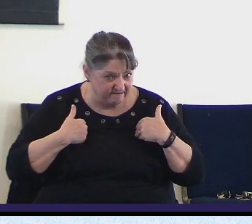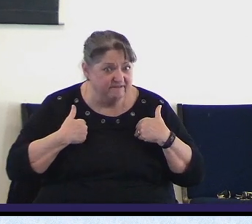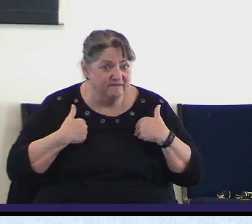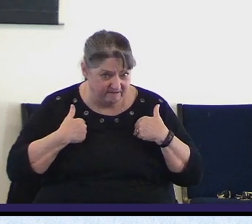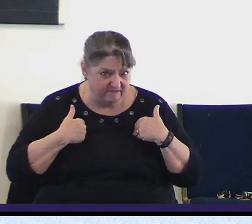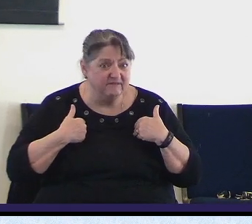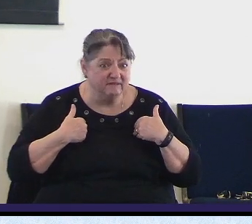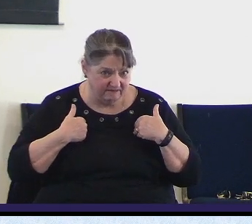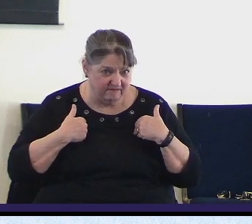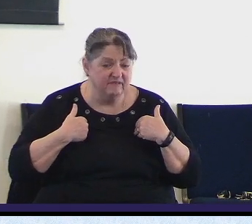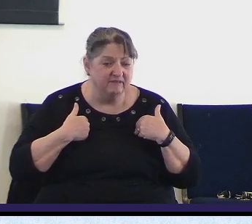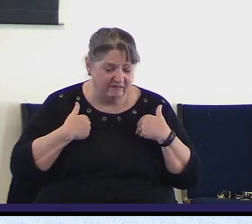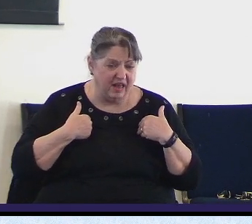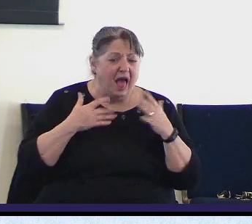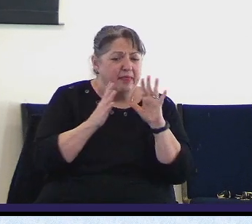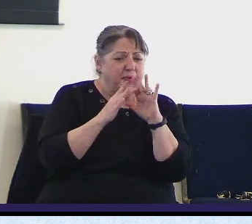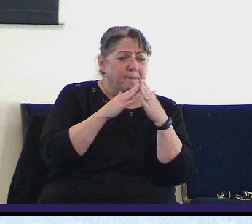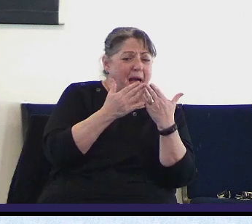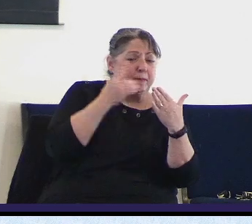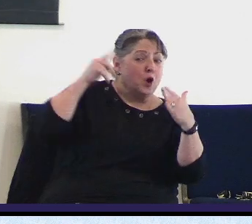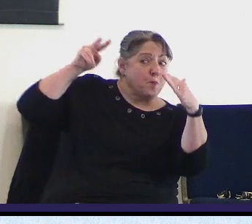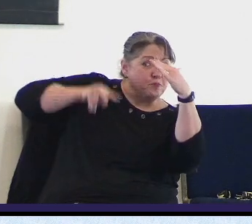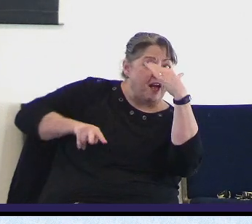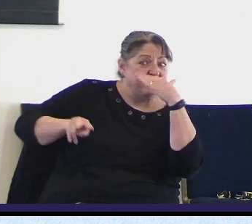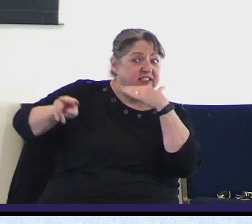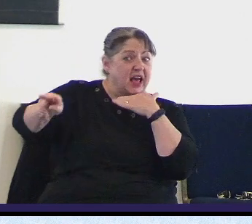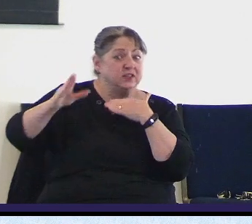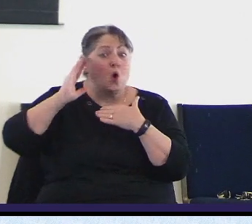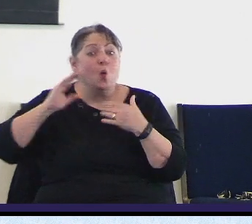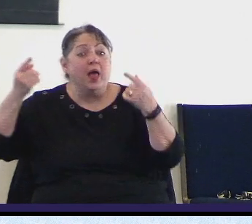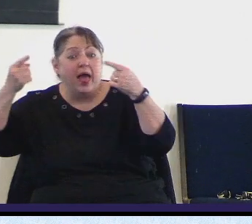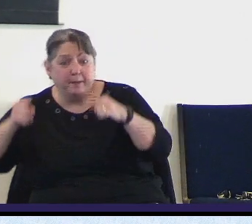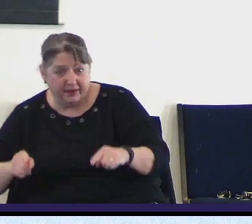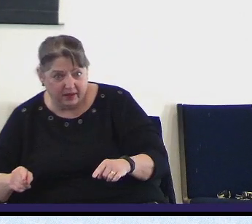fulfillment of the prophecy of scripture but we are part of that fulfillment.